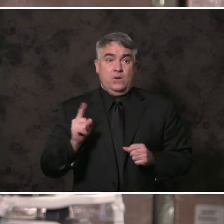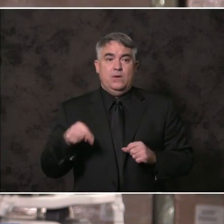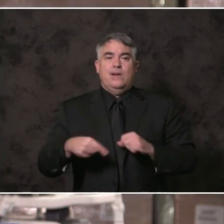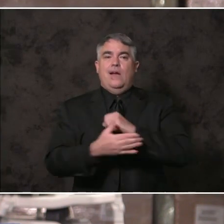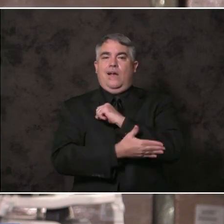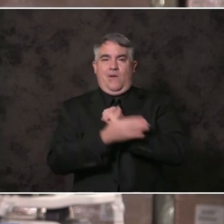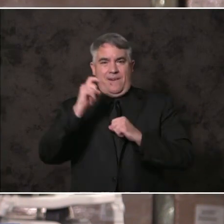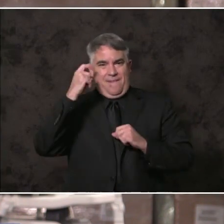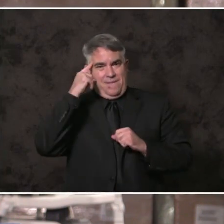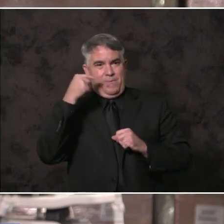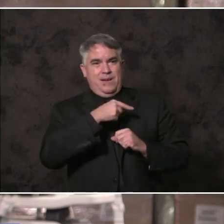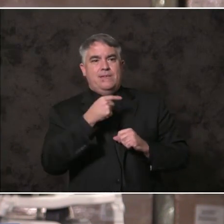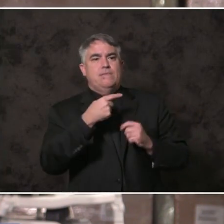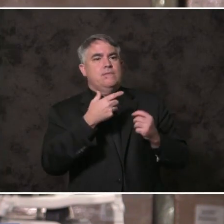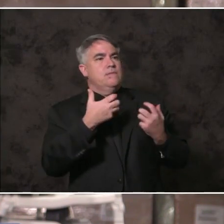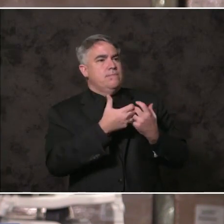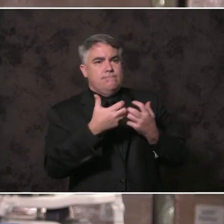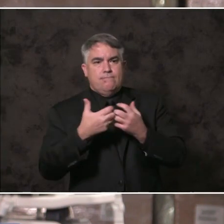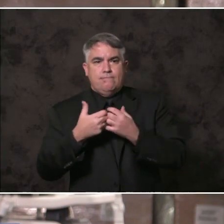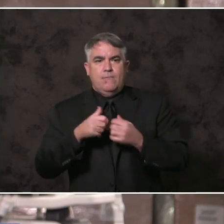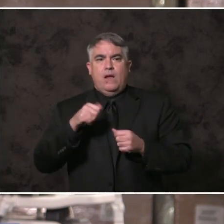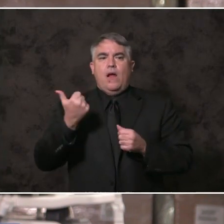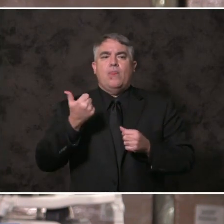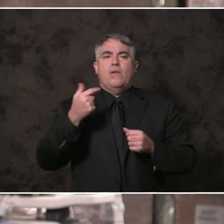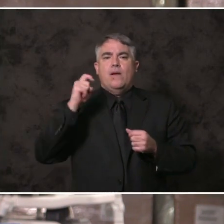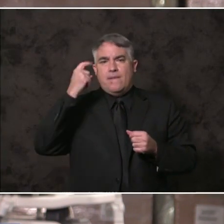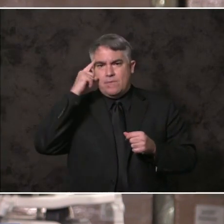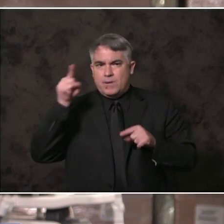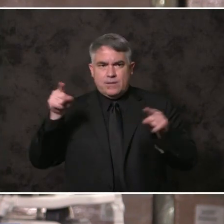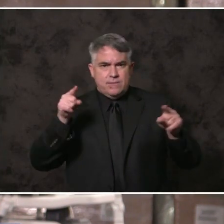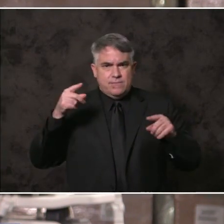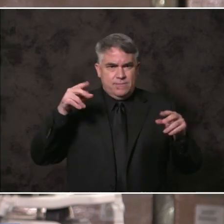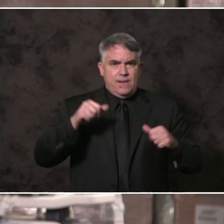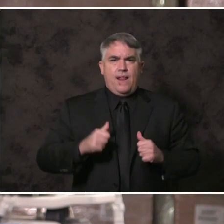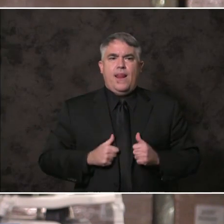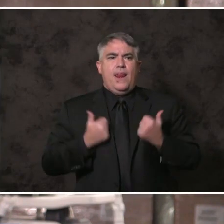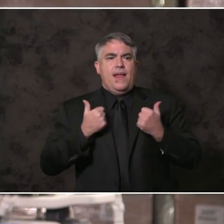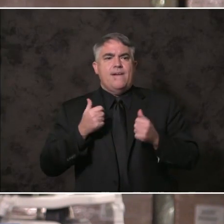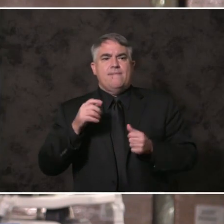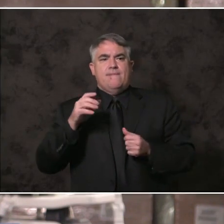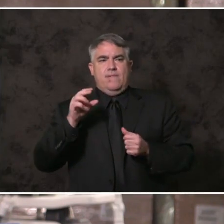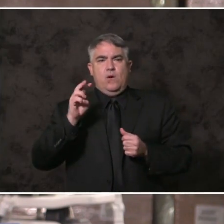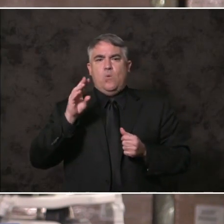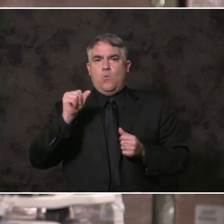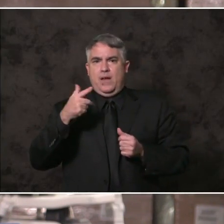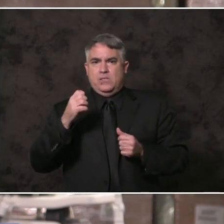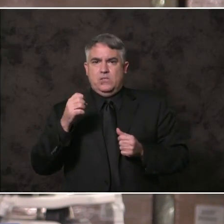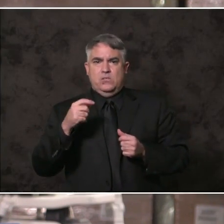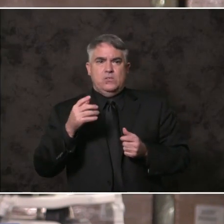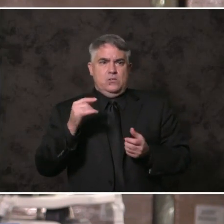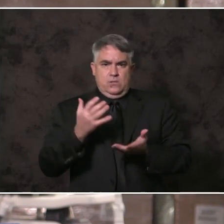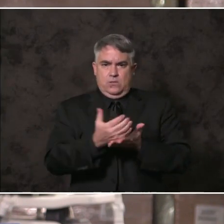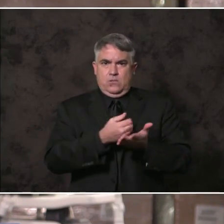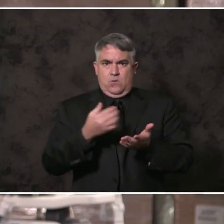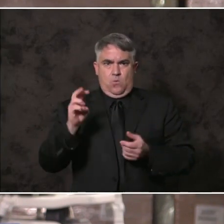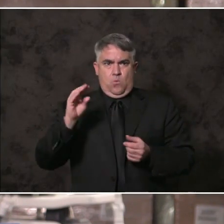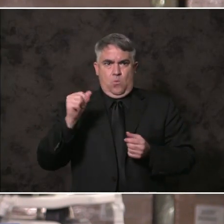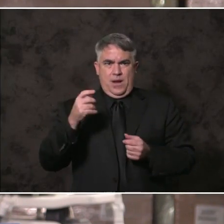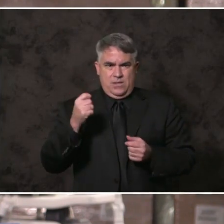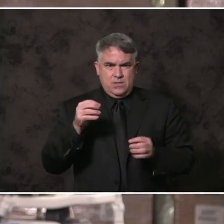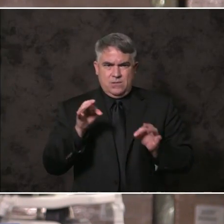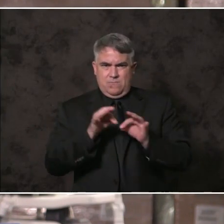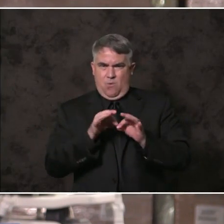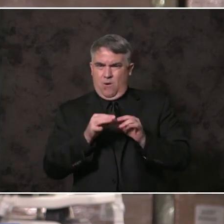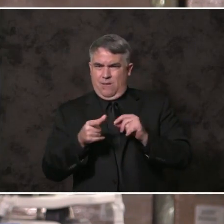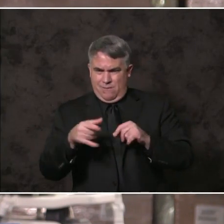with other jurisdictions by adopting a living wage ordinance. Because no one who works full time should live in poverty. In the coming